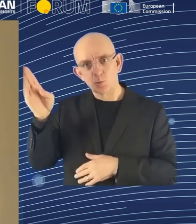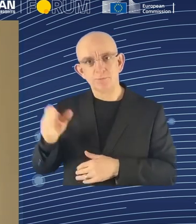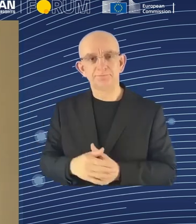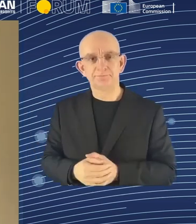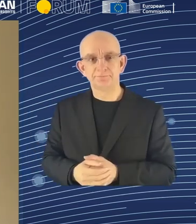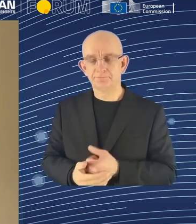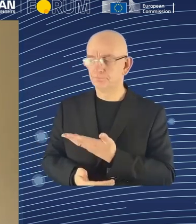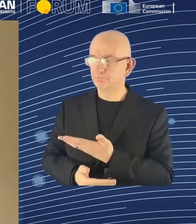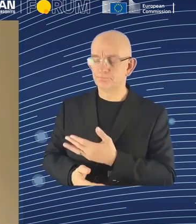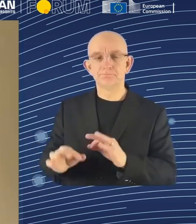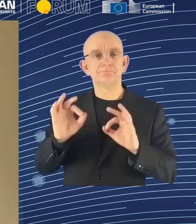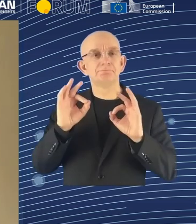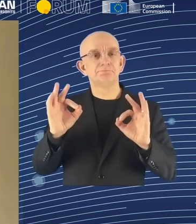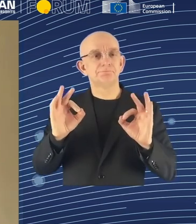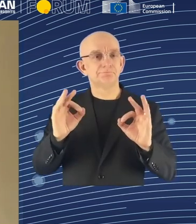Can you hear me well?